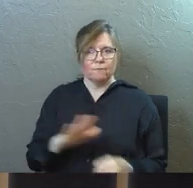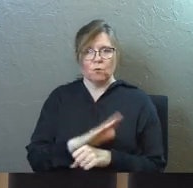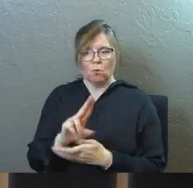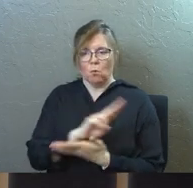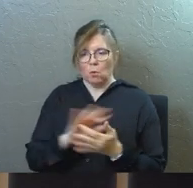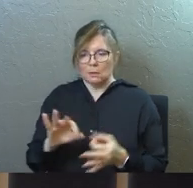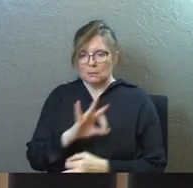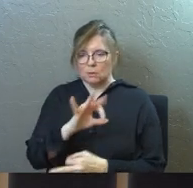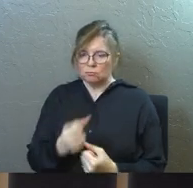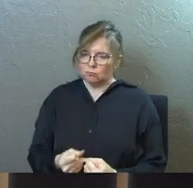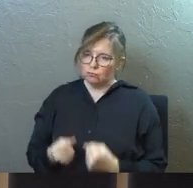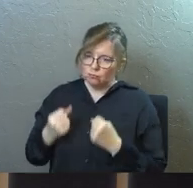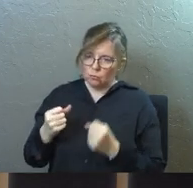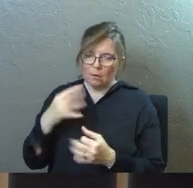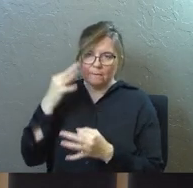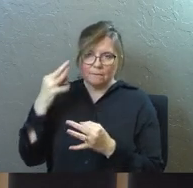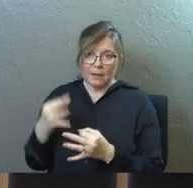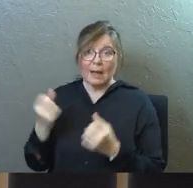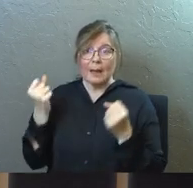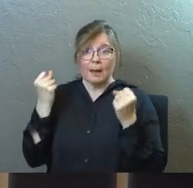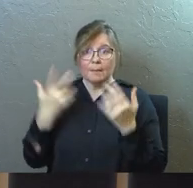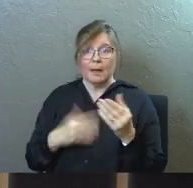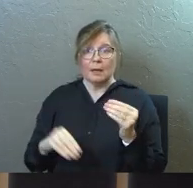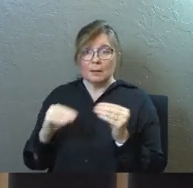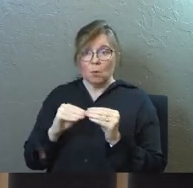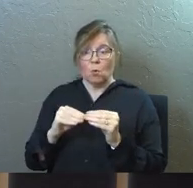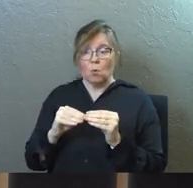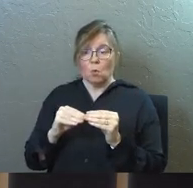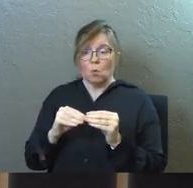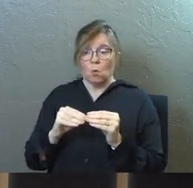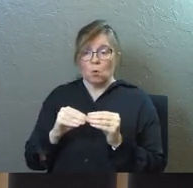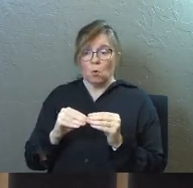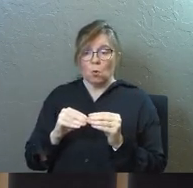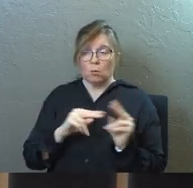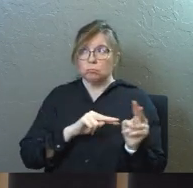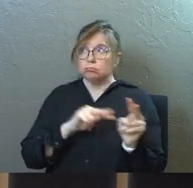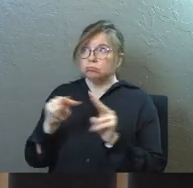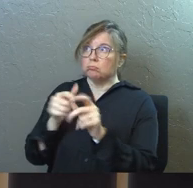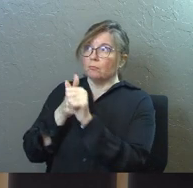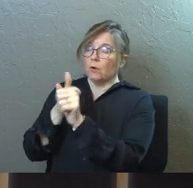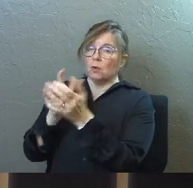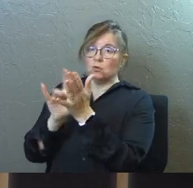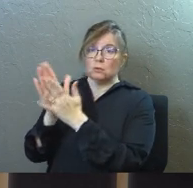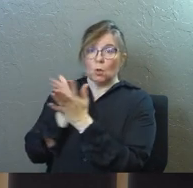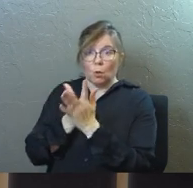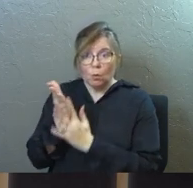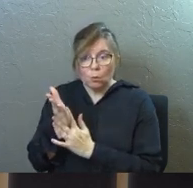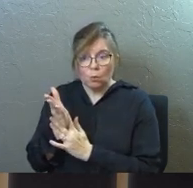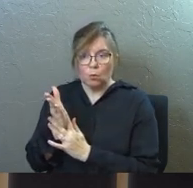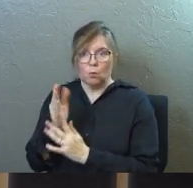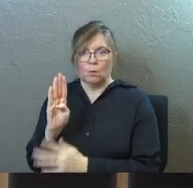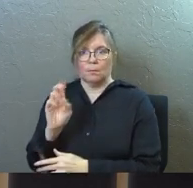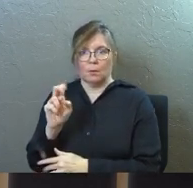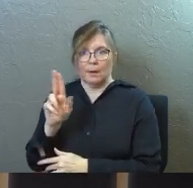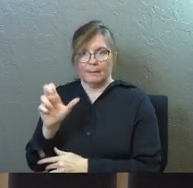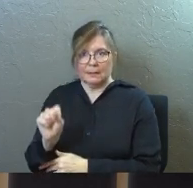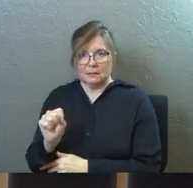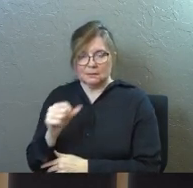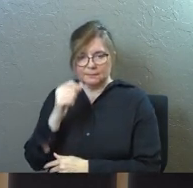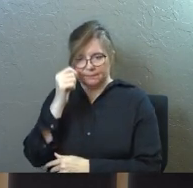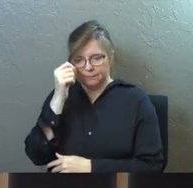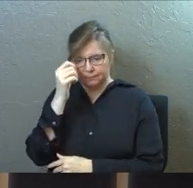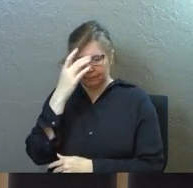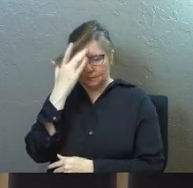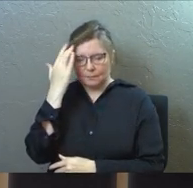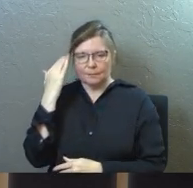in faith, and many more were brought to the Lord through Barnabas, so they sent Barnabas up to